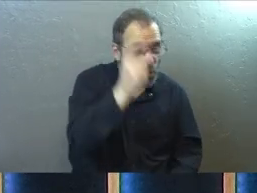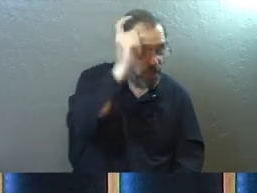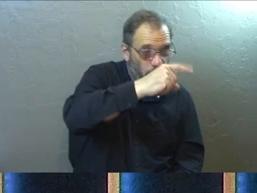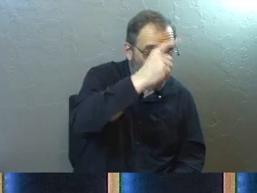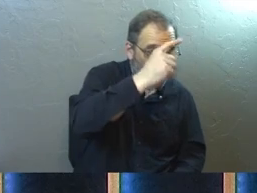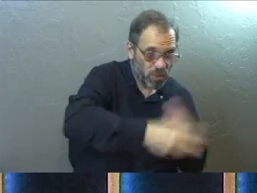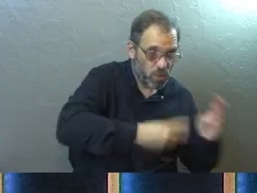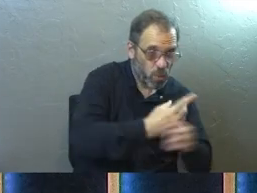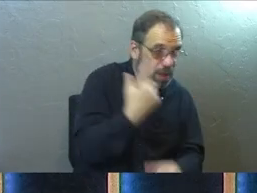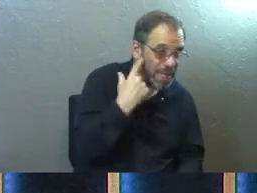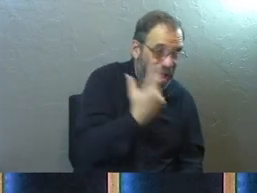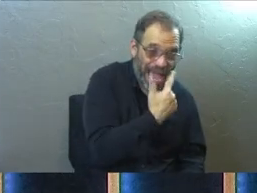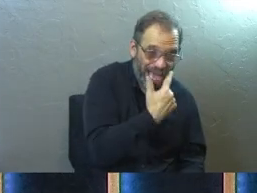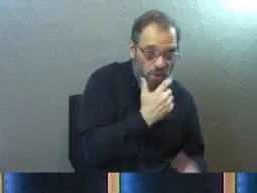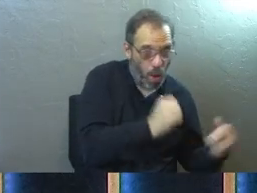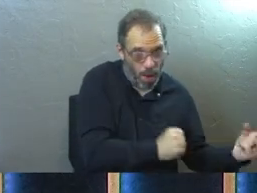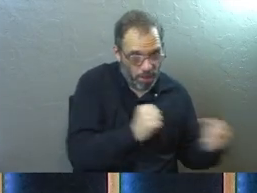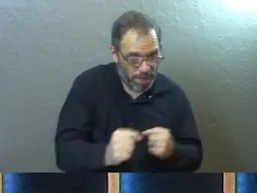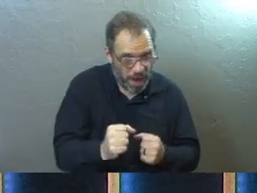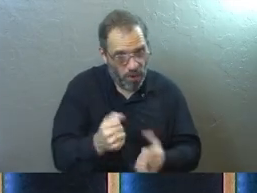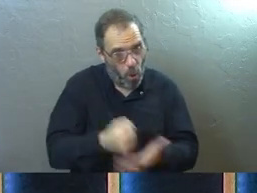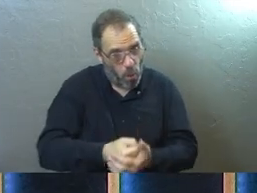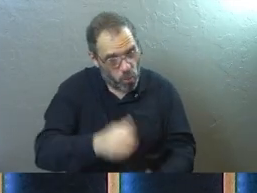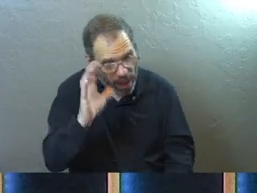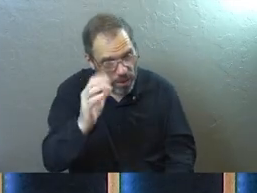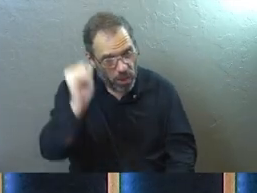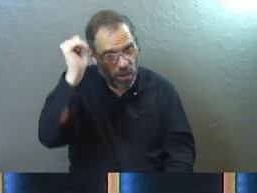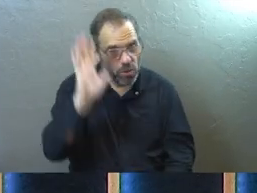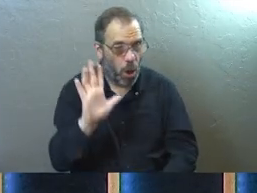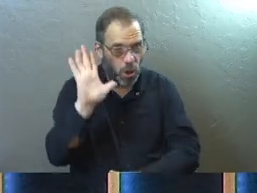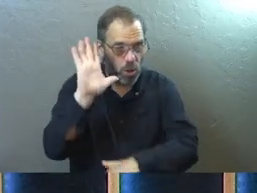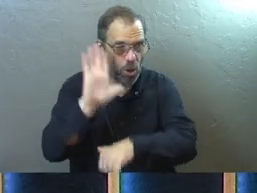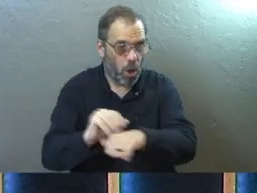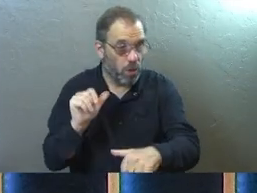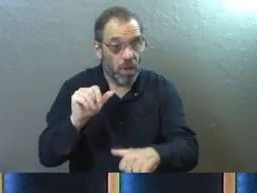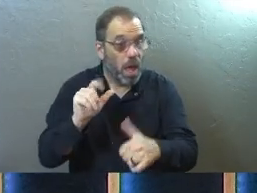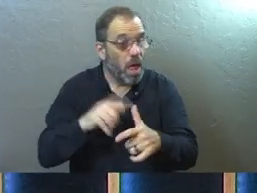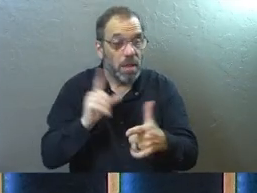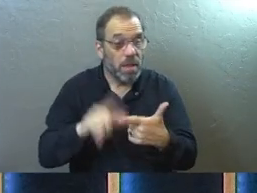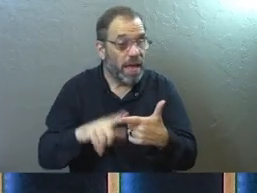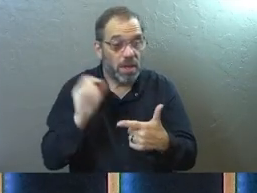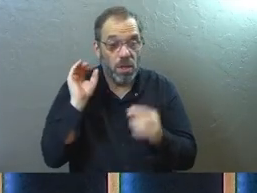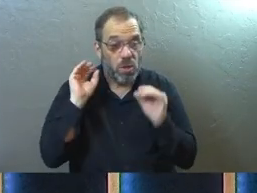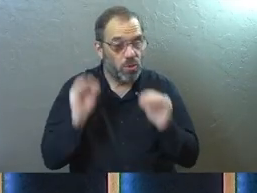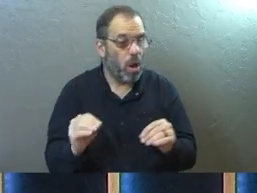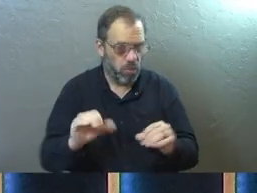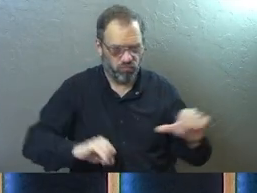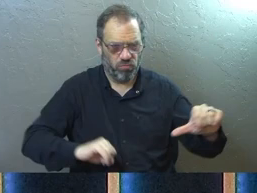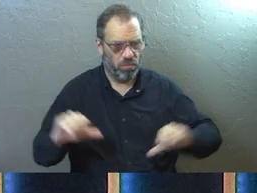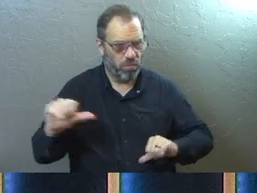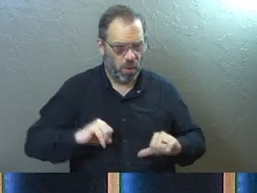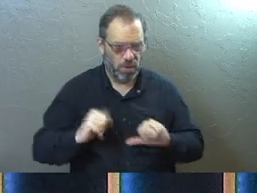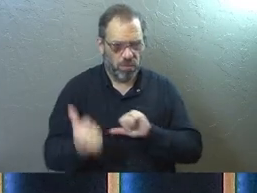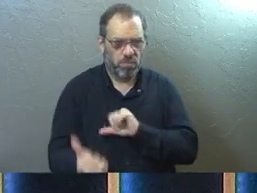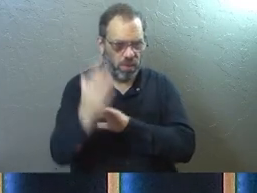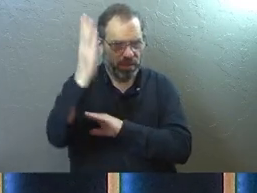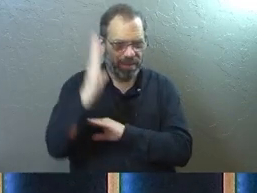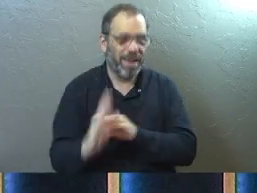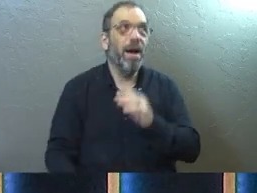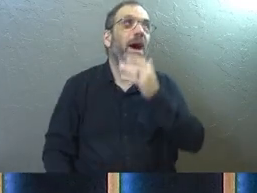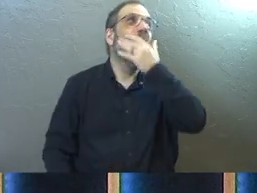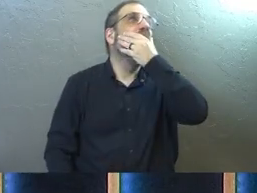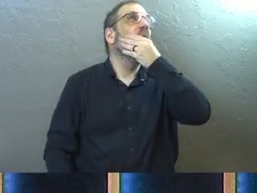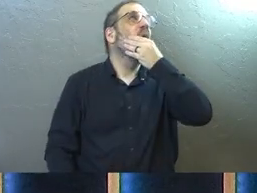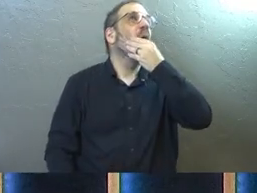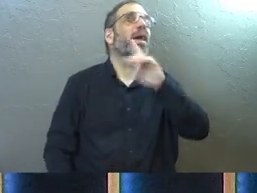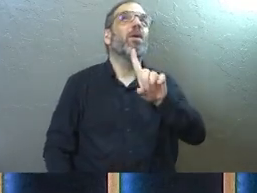world's eyes or powerful or wealthy when God calls you. As a result, no one can ever boast in the presence of God. I got to